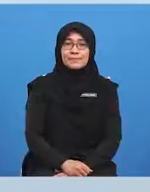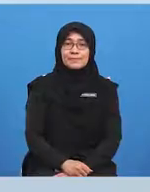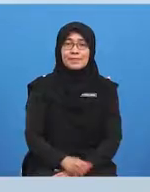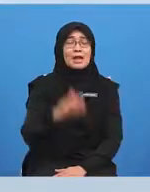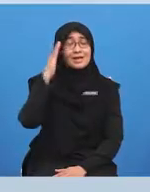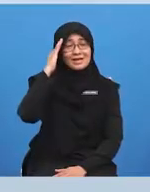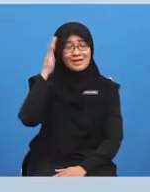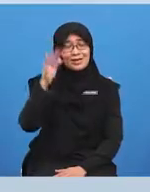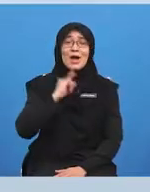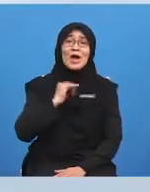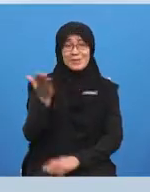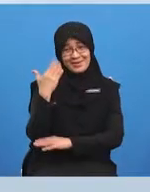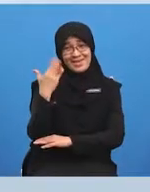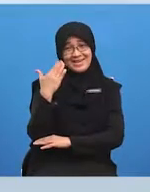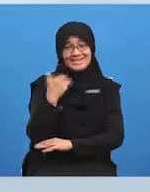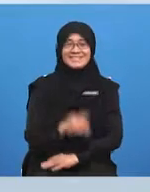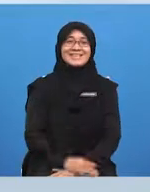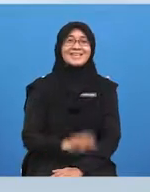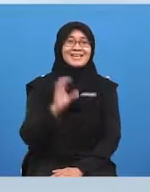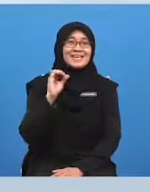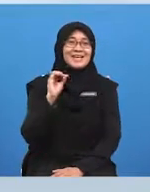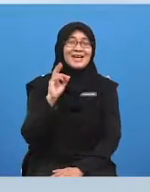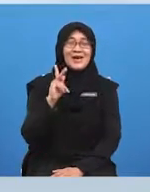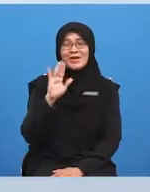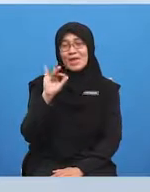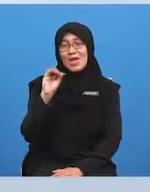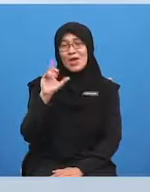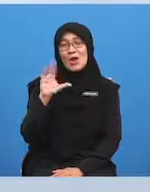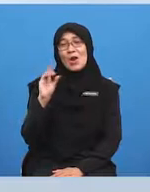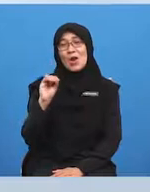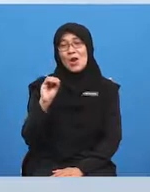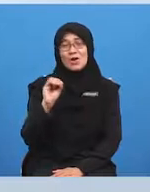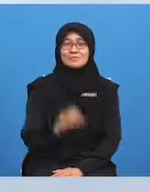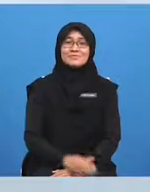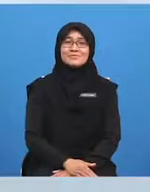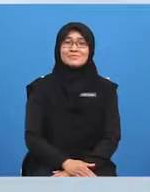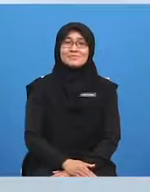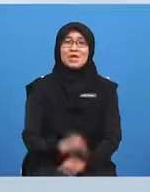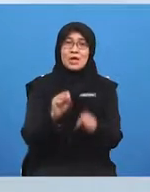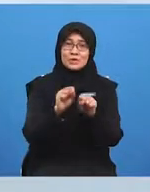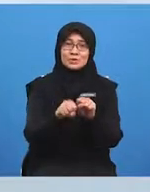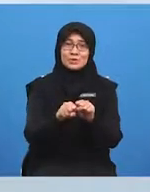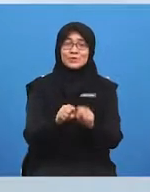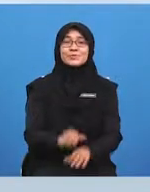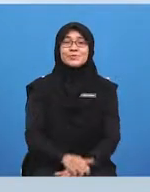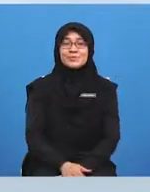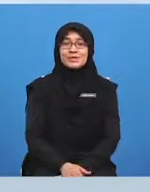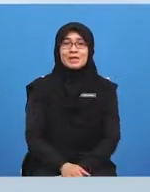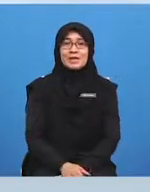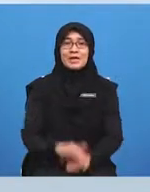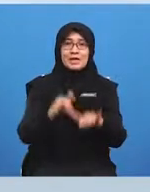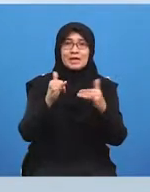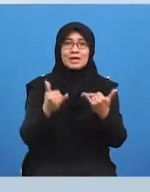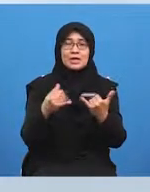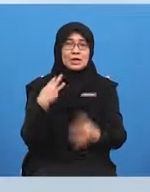hello i'm back oh hi yolo all right so we hold the eggs now